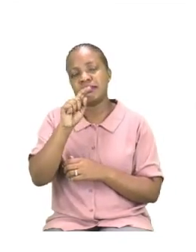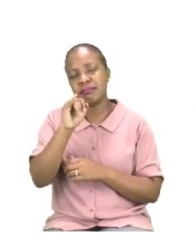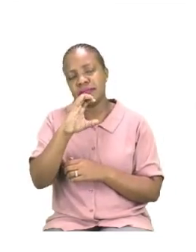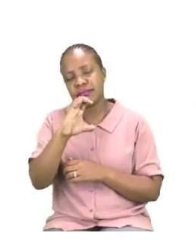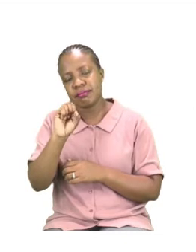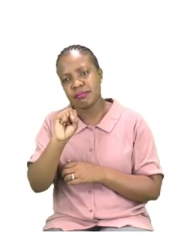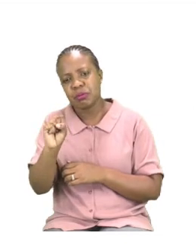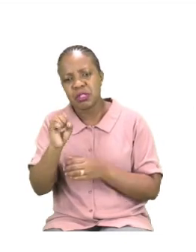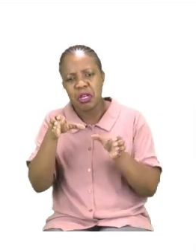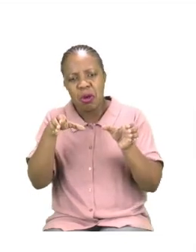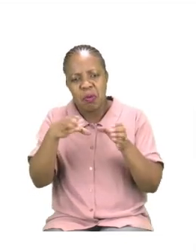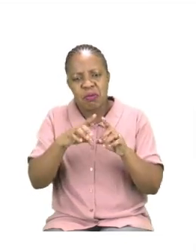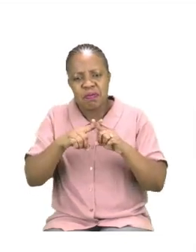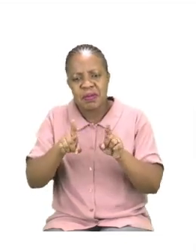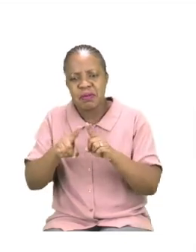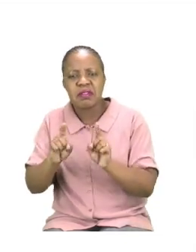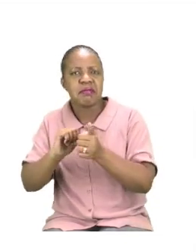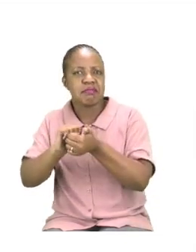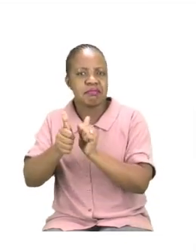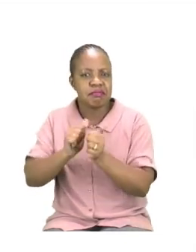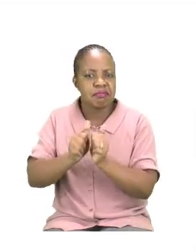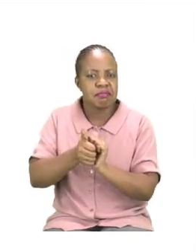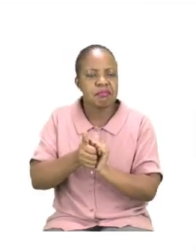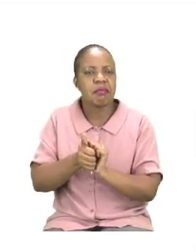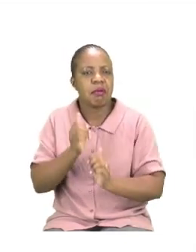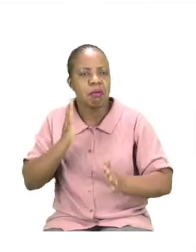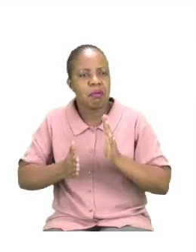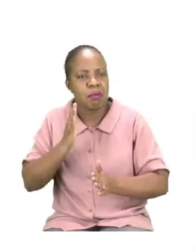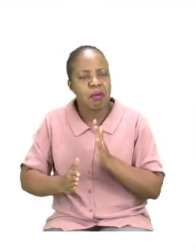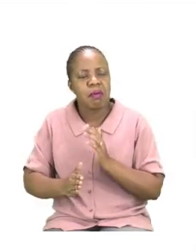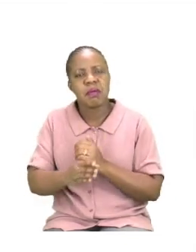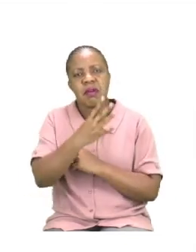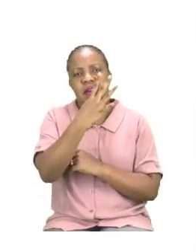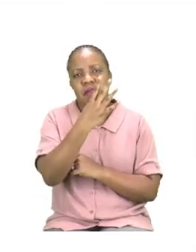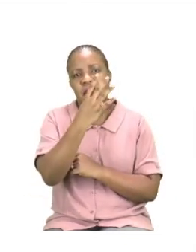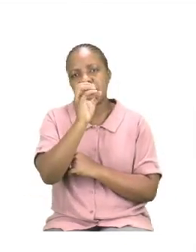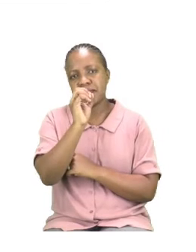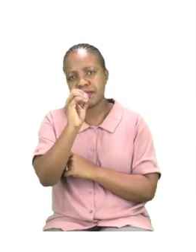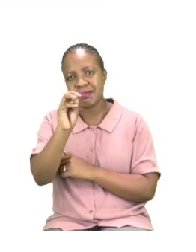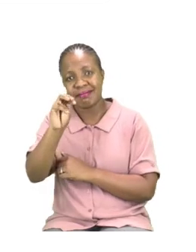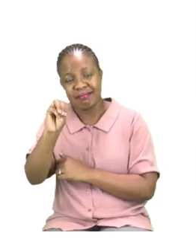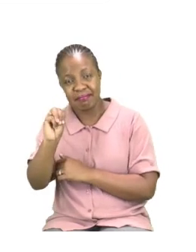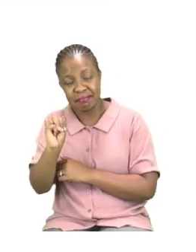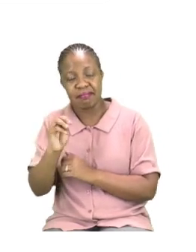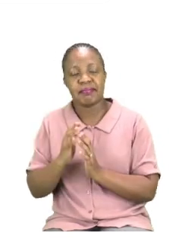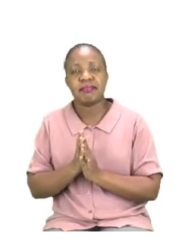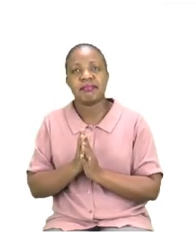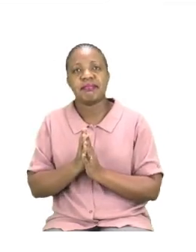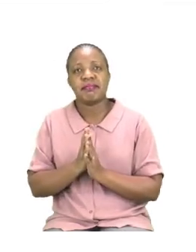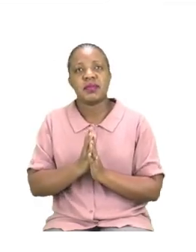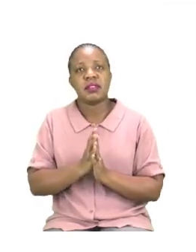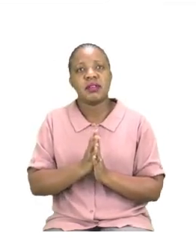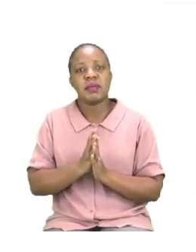Now you can have the 400 meter running race. That is part of athletics. Or you can have the